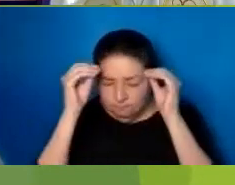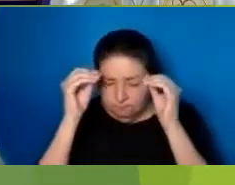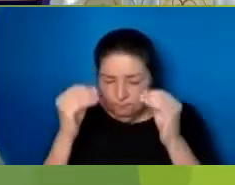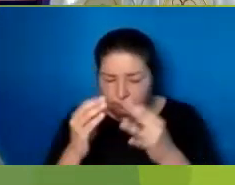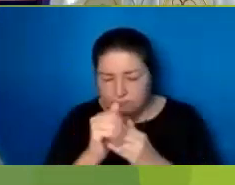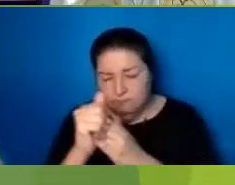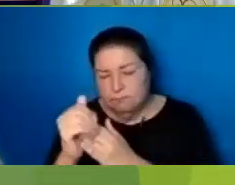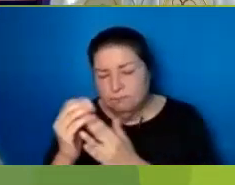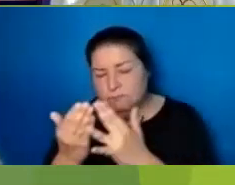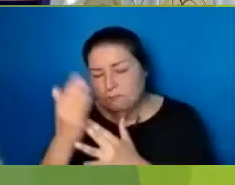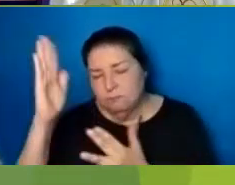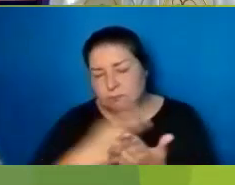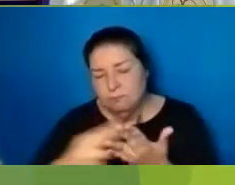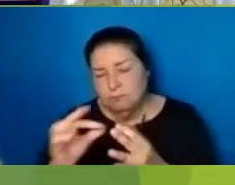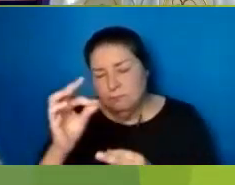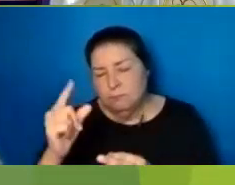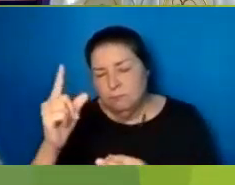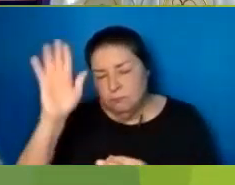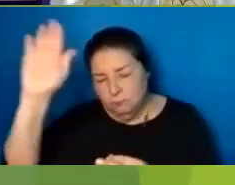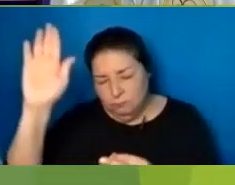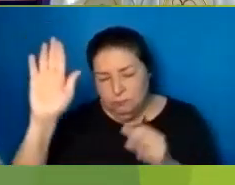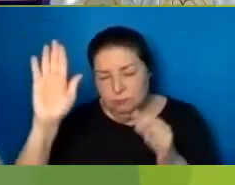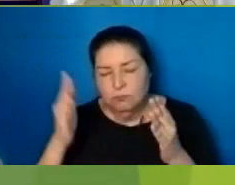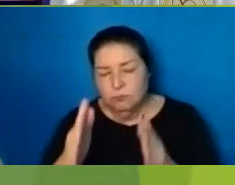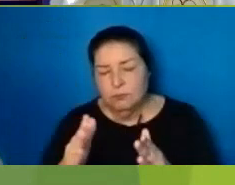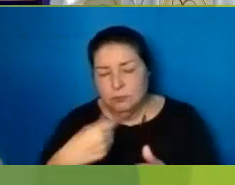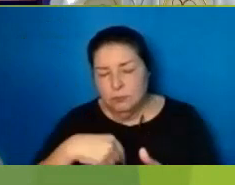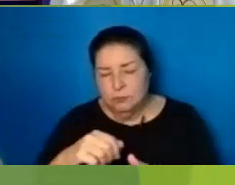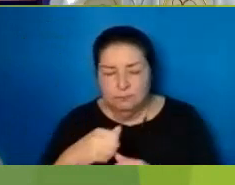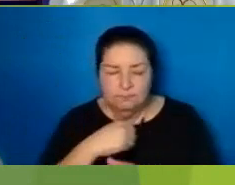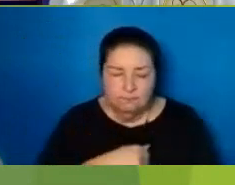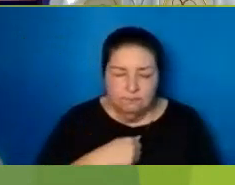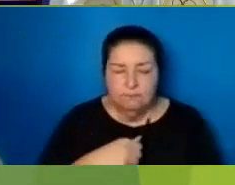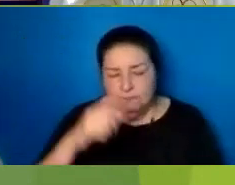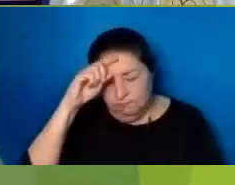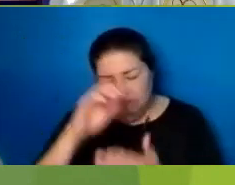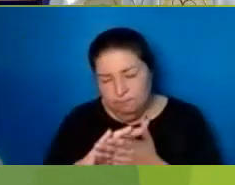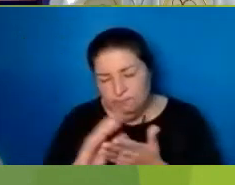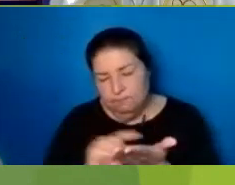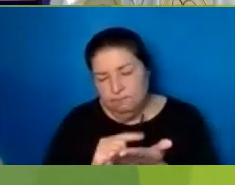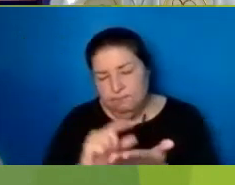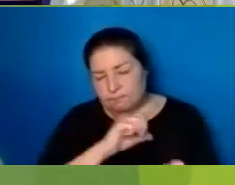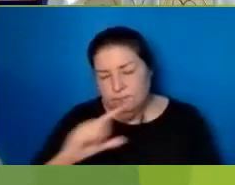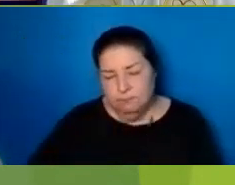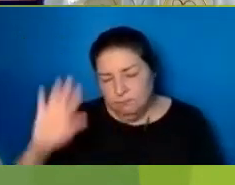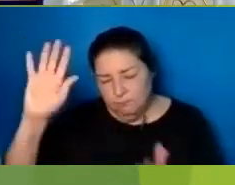Holy Spirit In Your Ways That We May Repent And Believe The Gospel Lord In Your Mercy